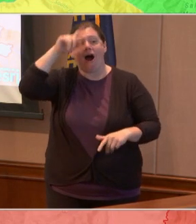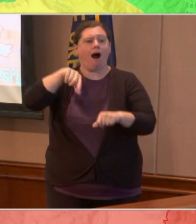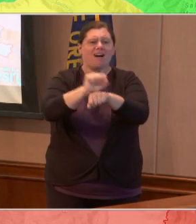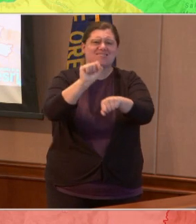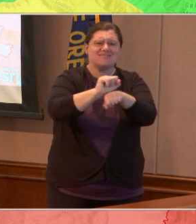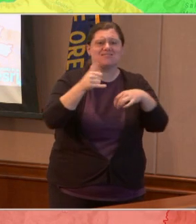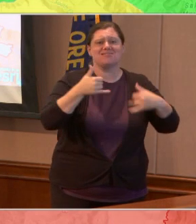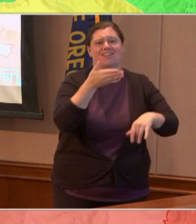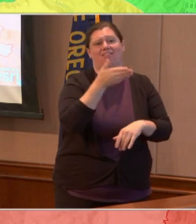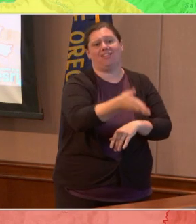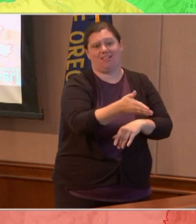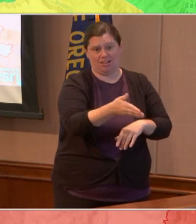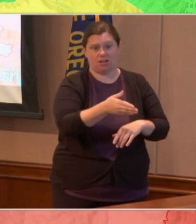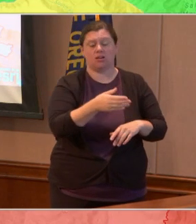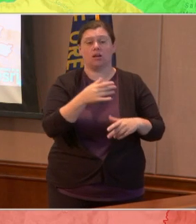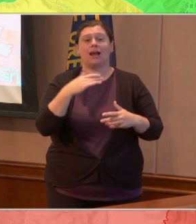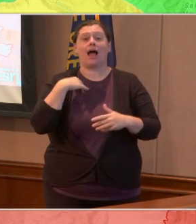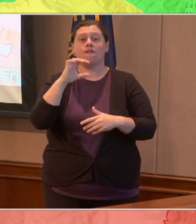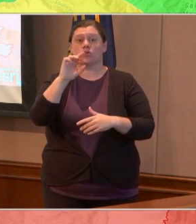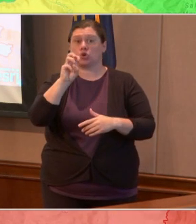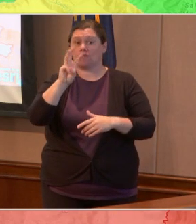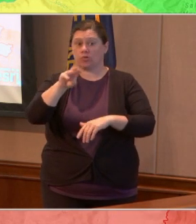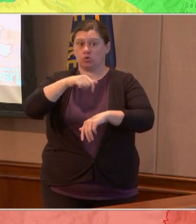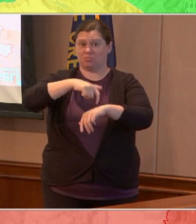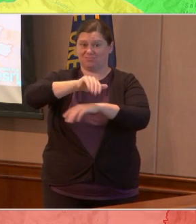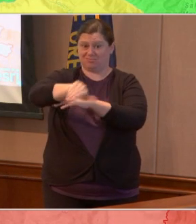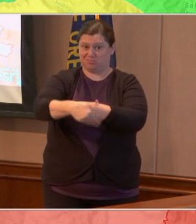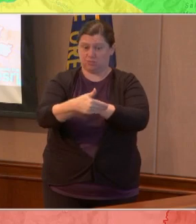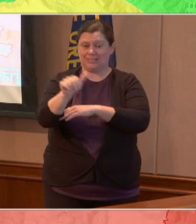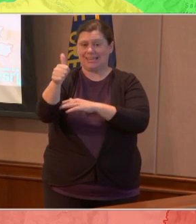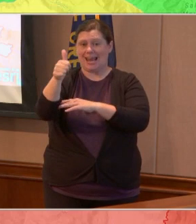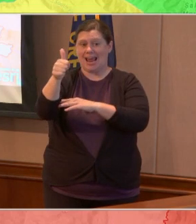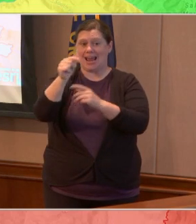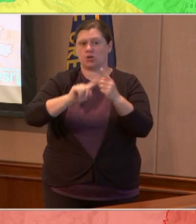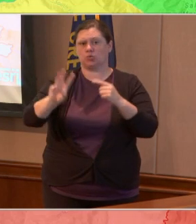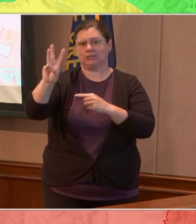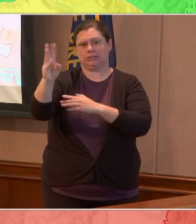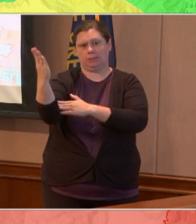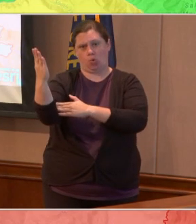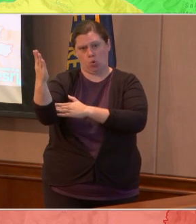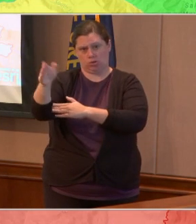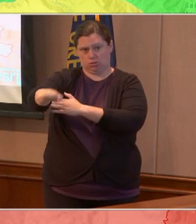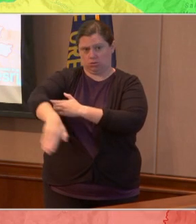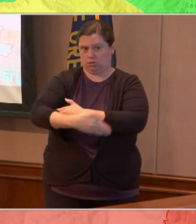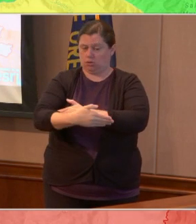until 6 a.m., 6 a.m., and it only applies to the level three zones.